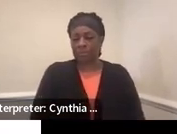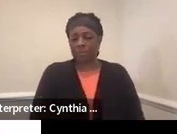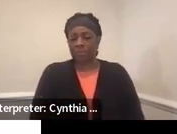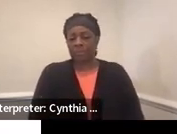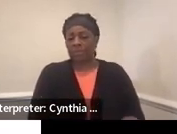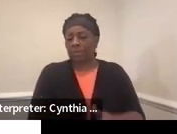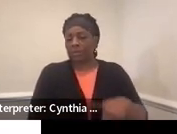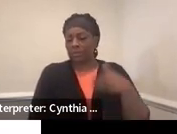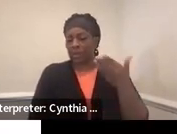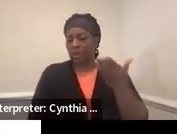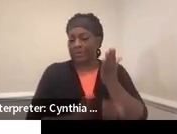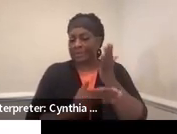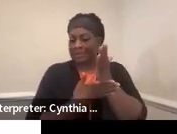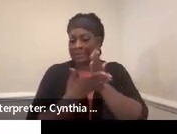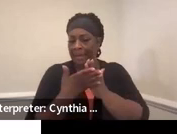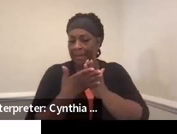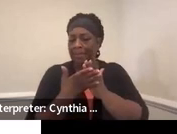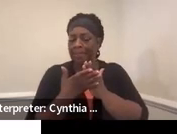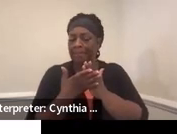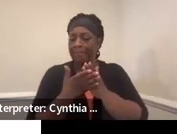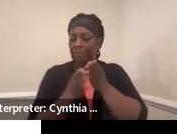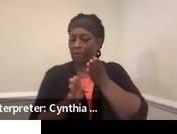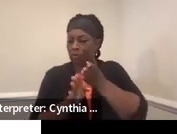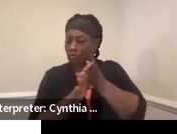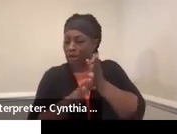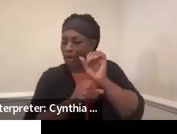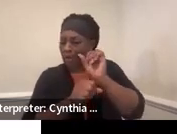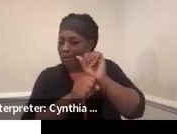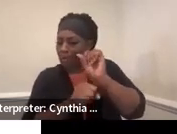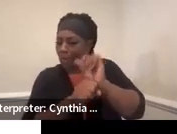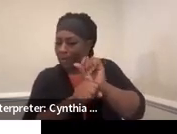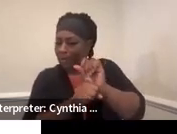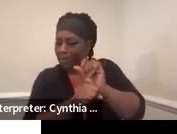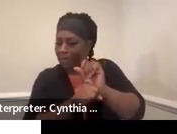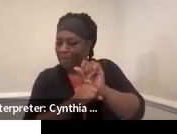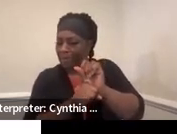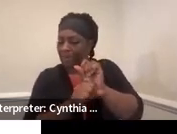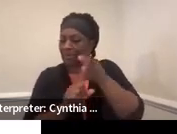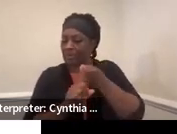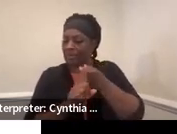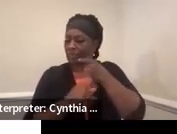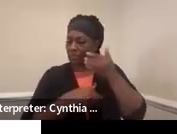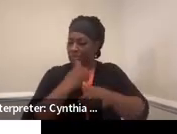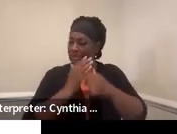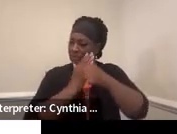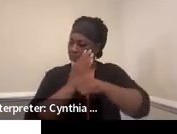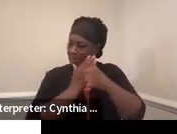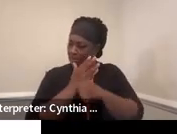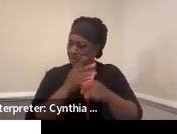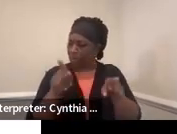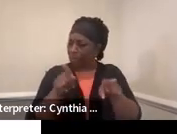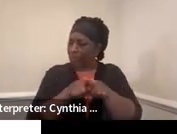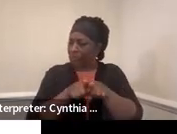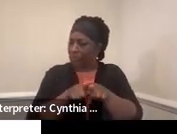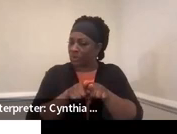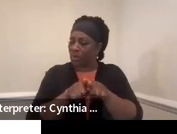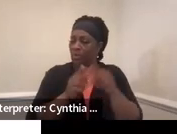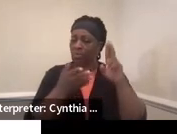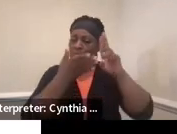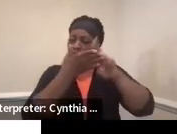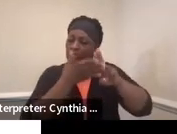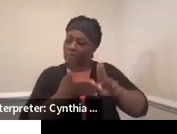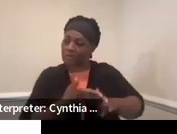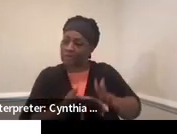So some career employment. This is from the procedural manual as well. Registering to